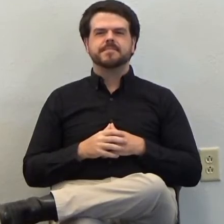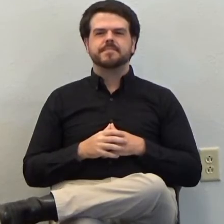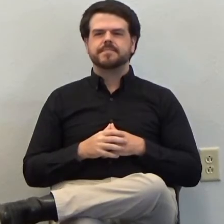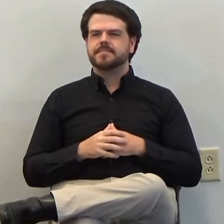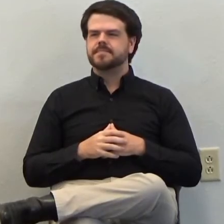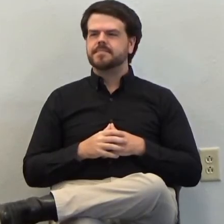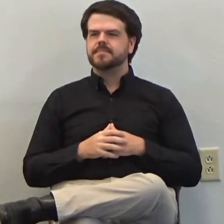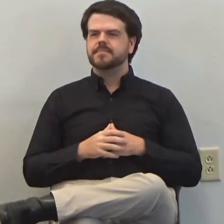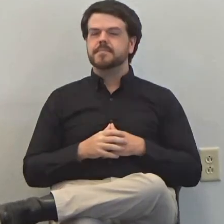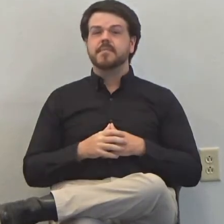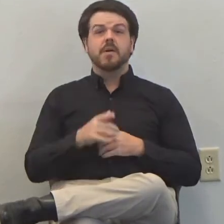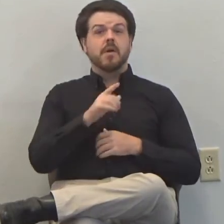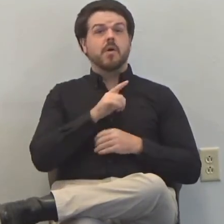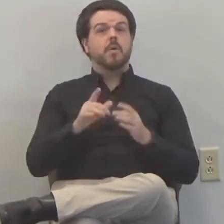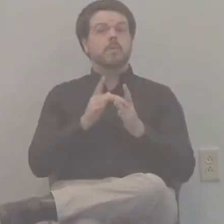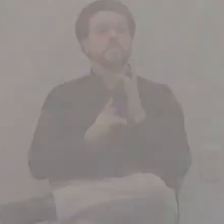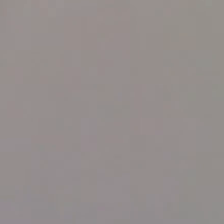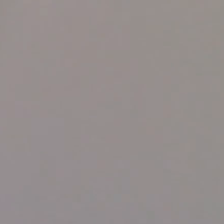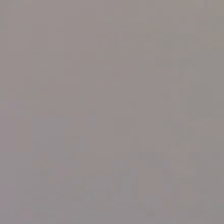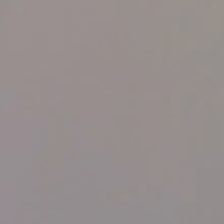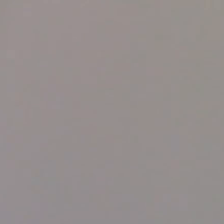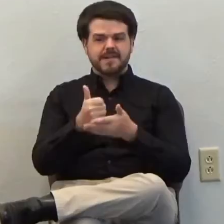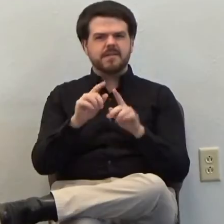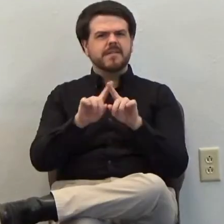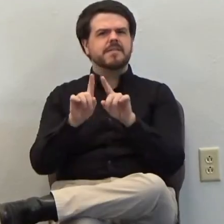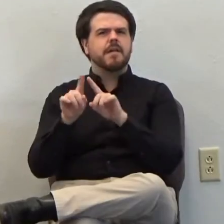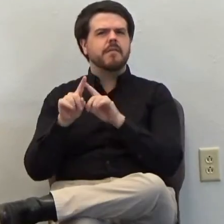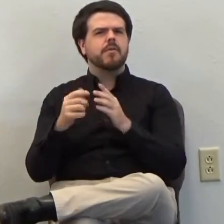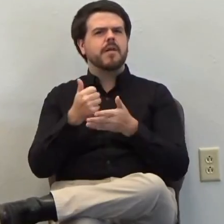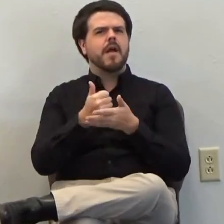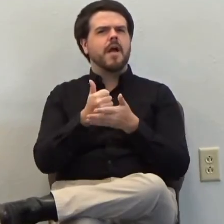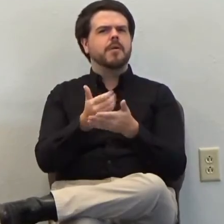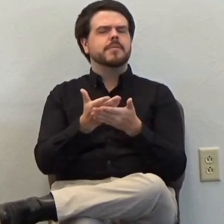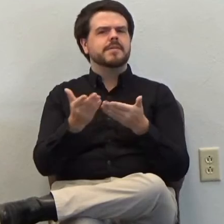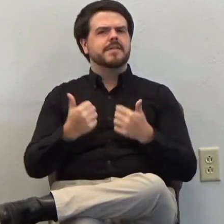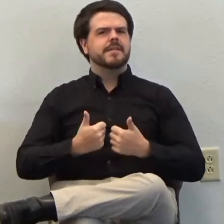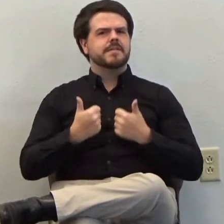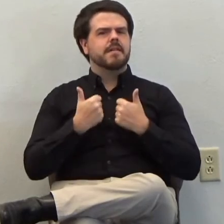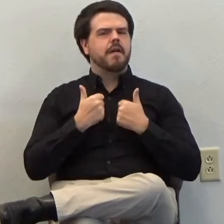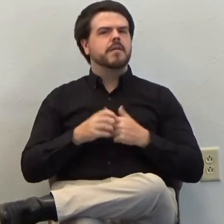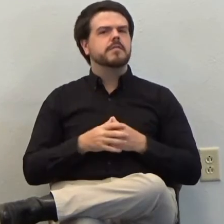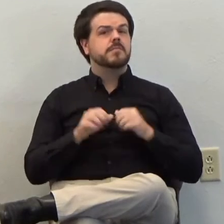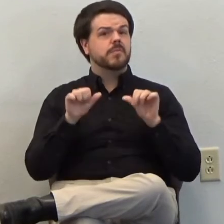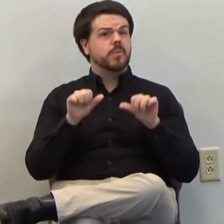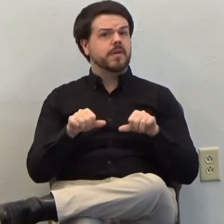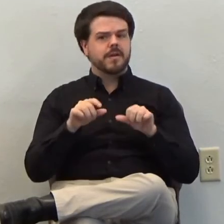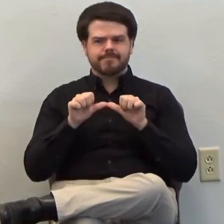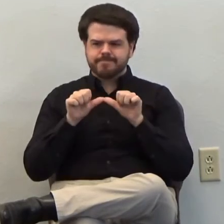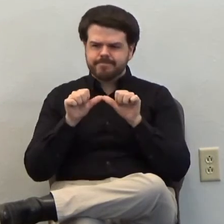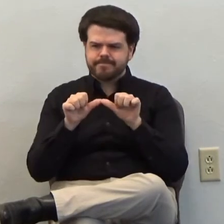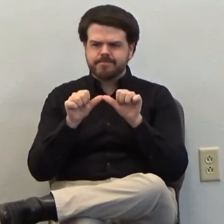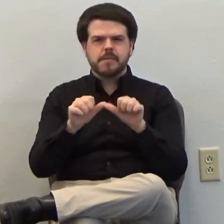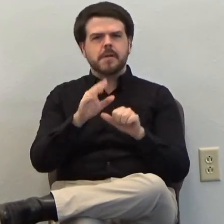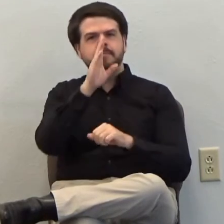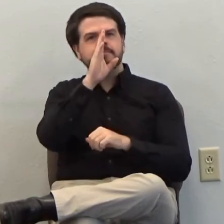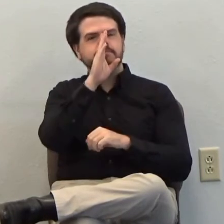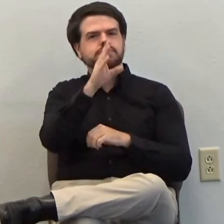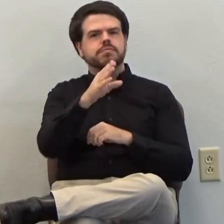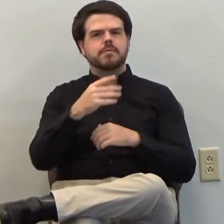the lord jesus gives us helps in this life so that we can keep on going so that we can have great courage